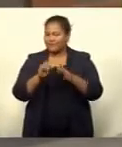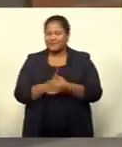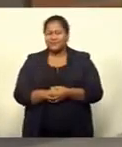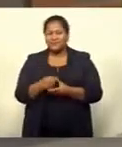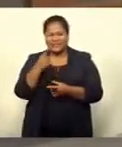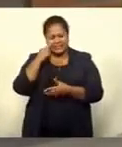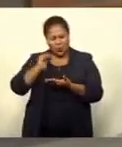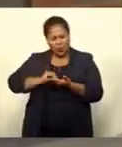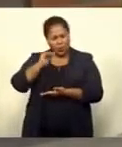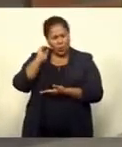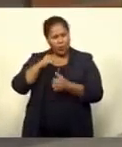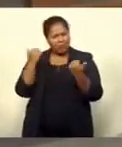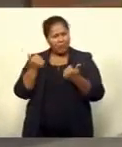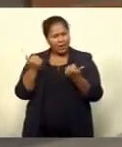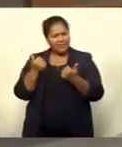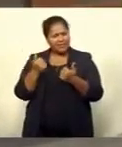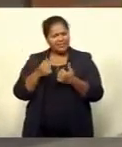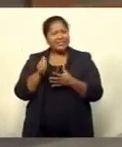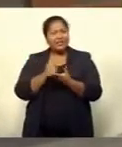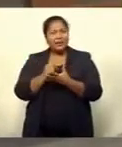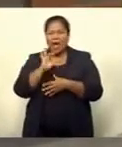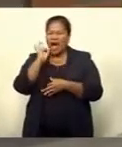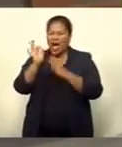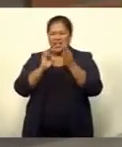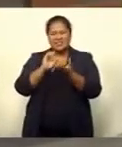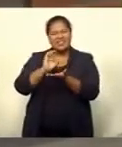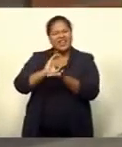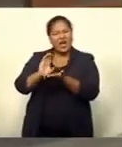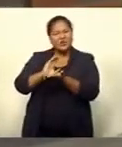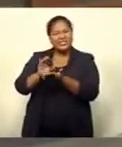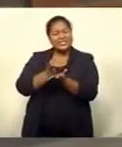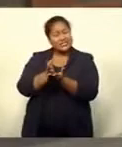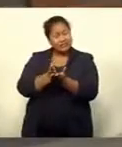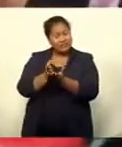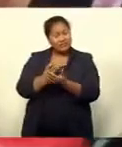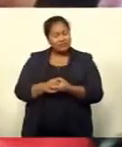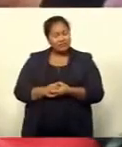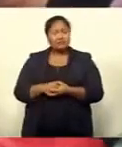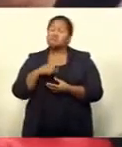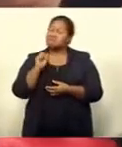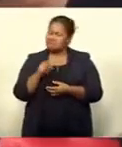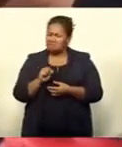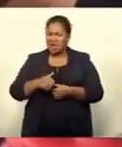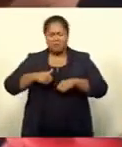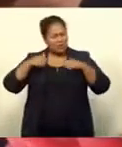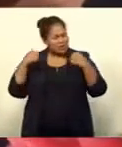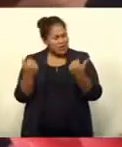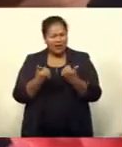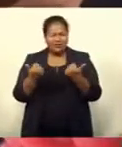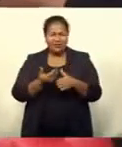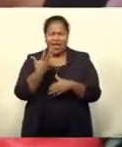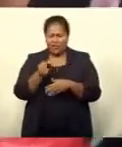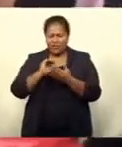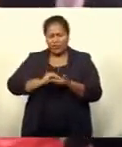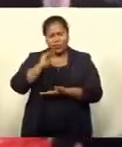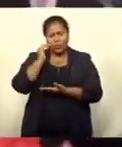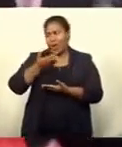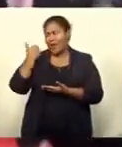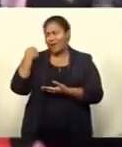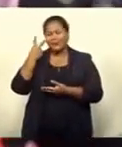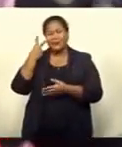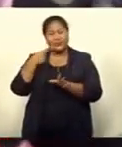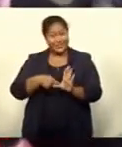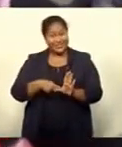in the number of individuals seeking counseling services yes we've already seen a huge increase over the last two years